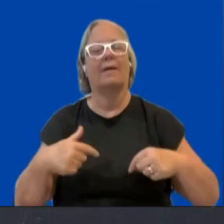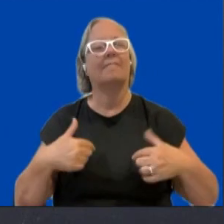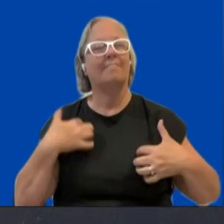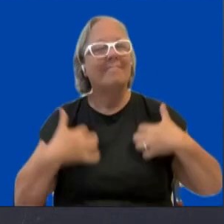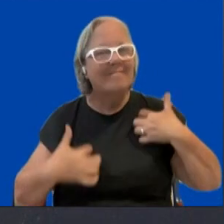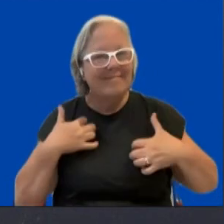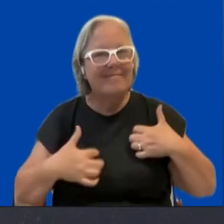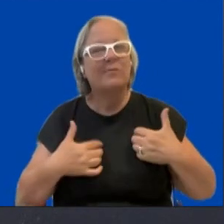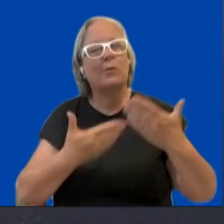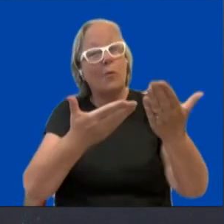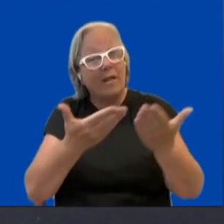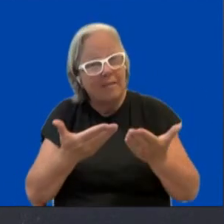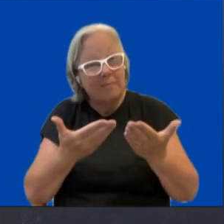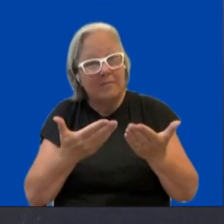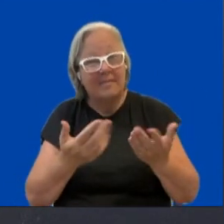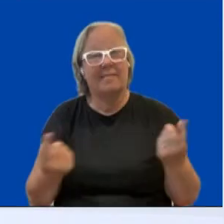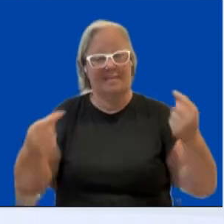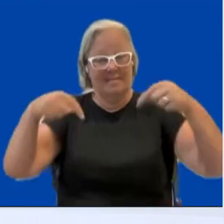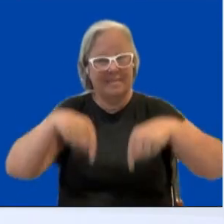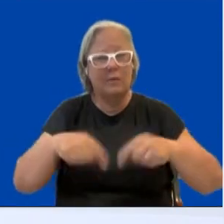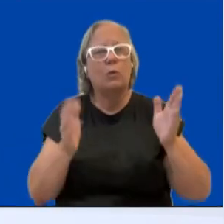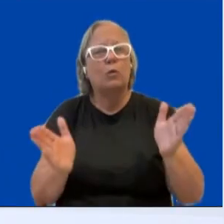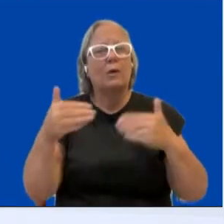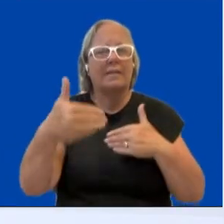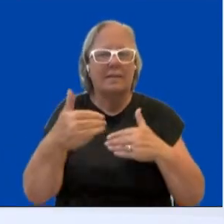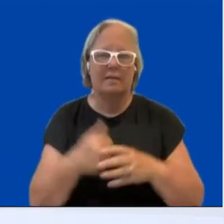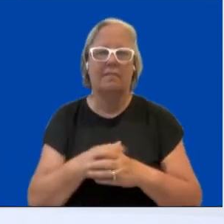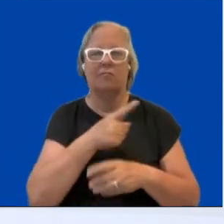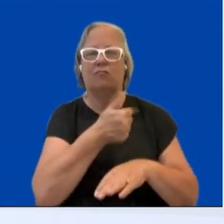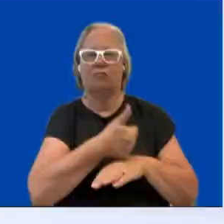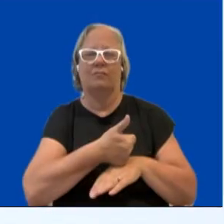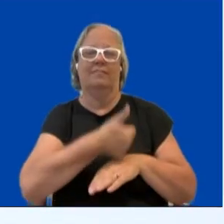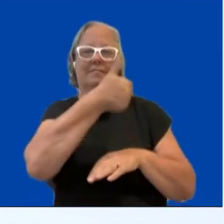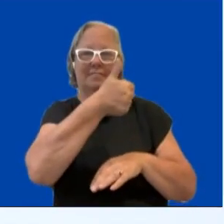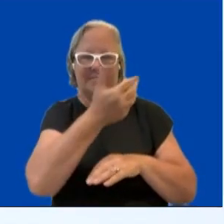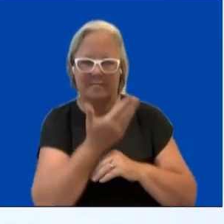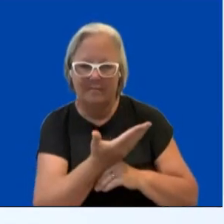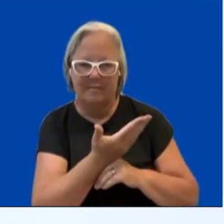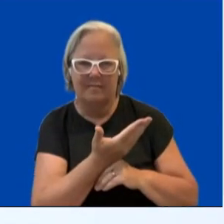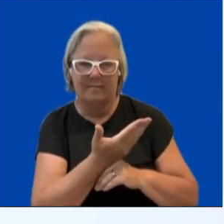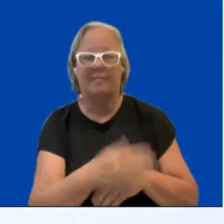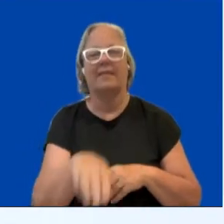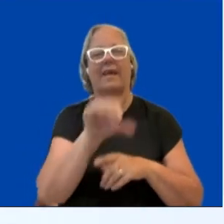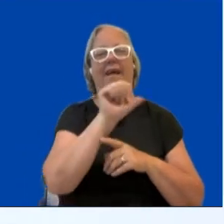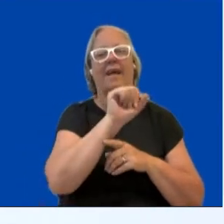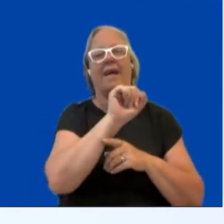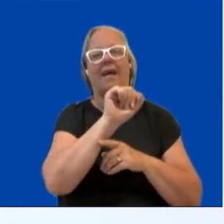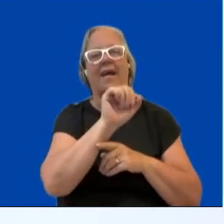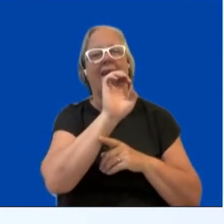Carlin Schiele, director at AIGE and Kim Smouter,